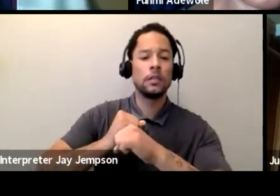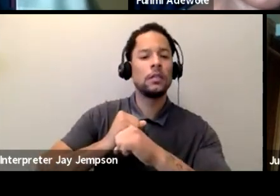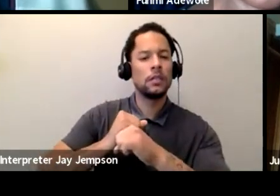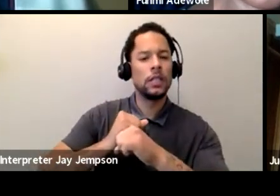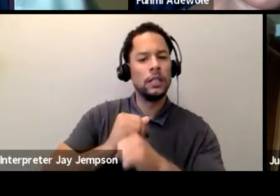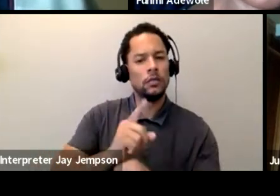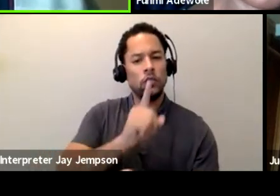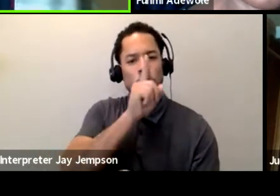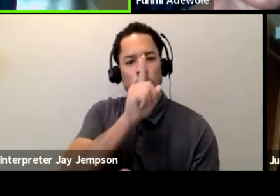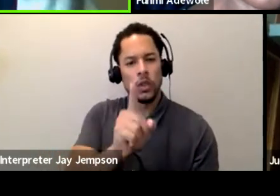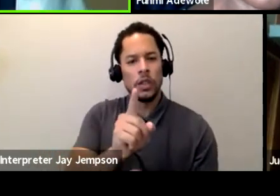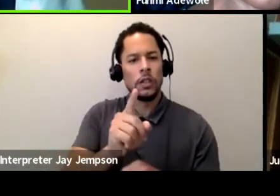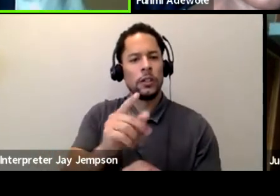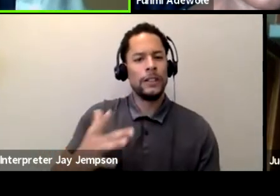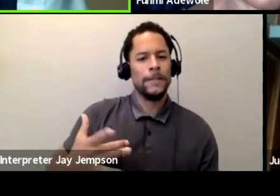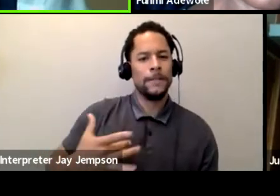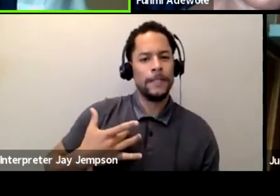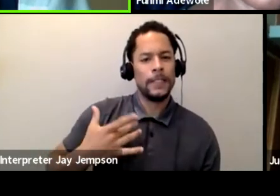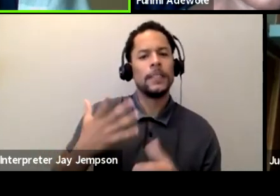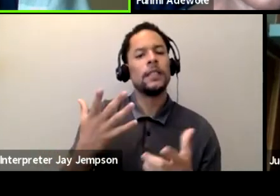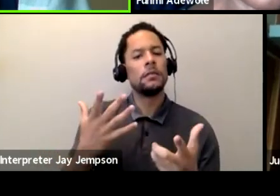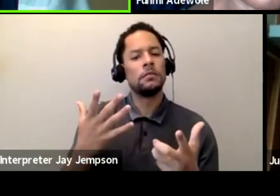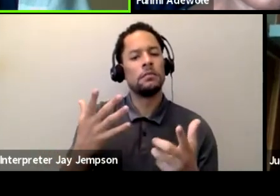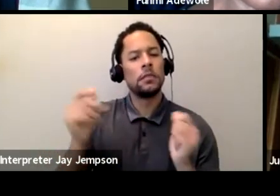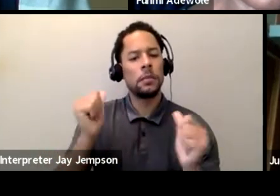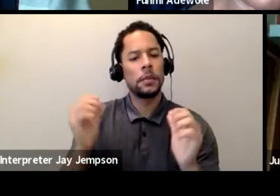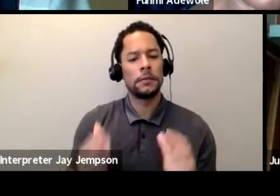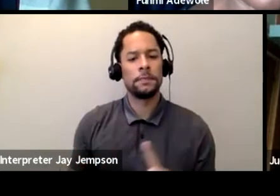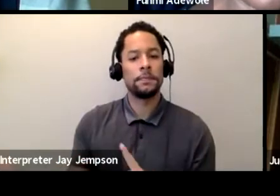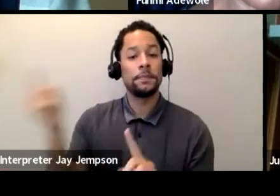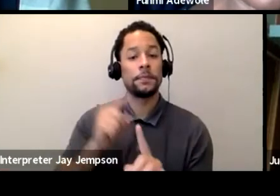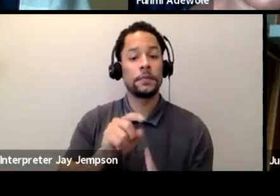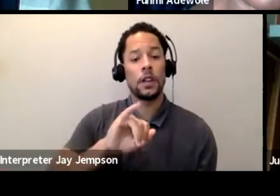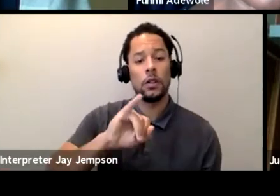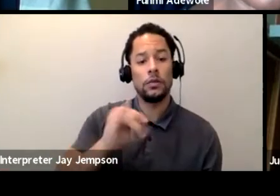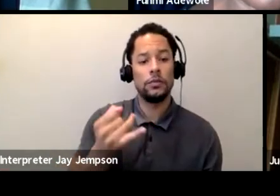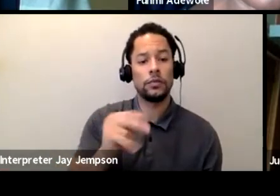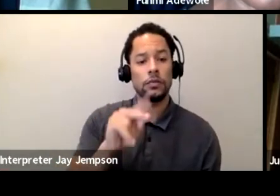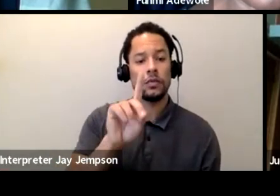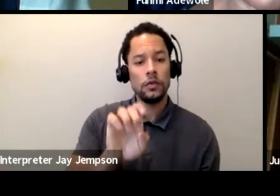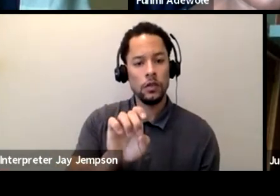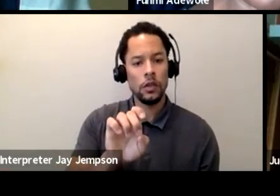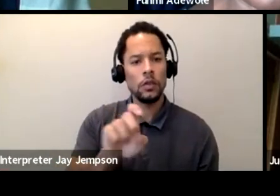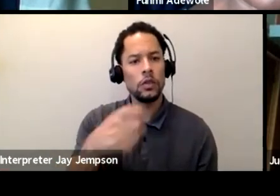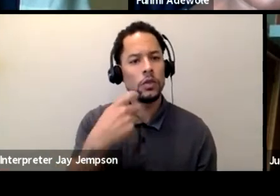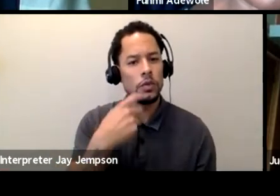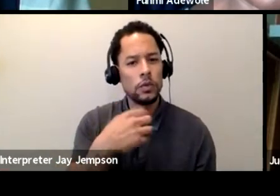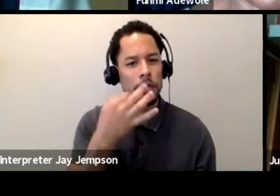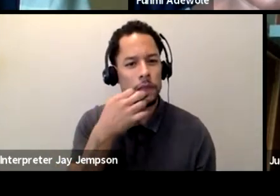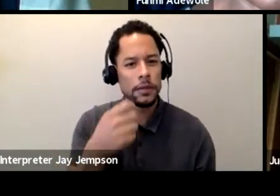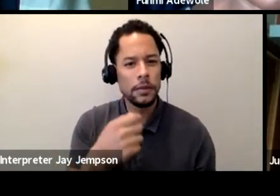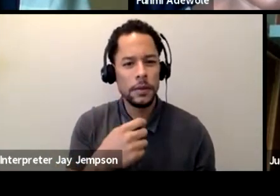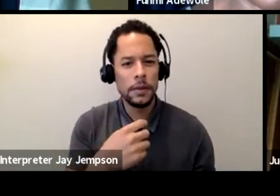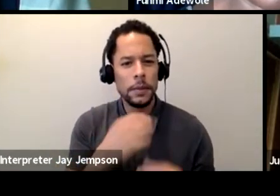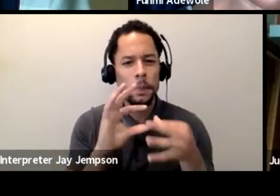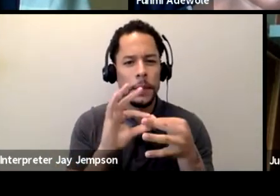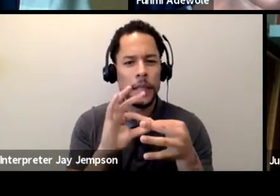back to you. You did, at the beginning, you were talking about the idea of background, mid-ground, foreground.